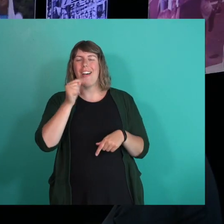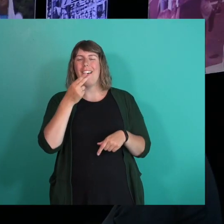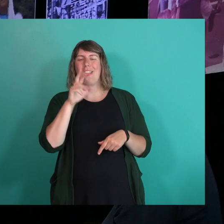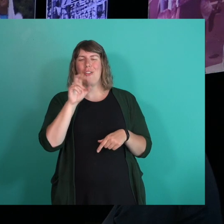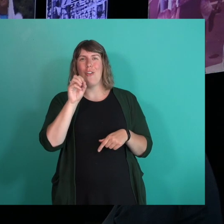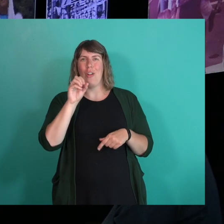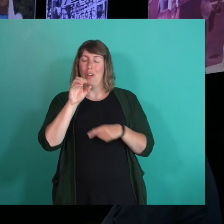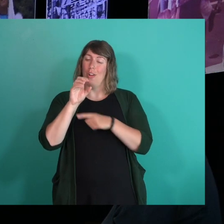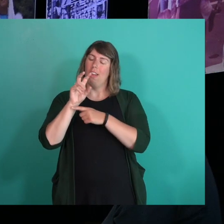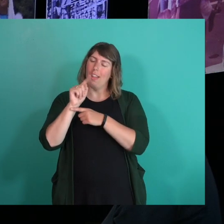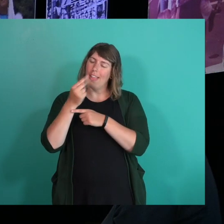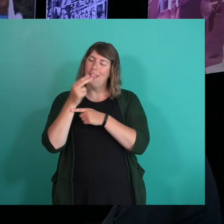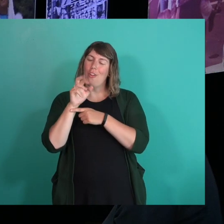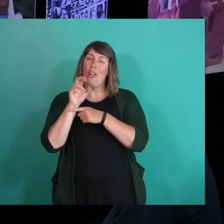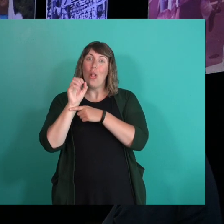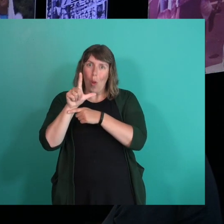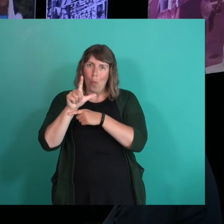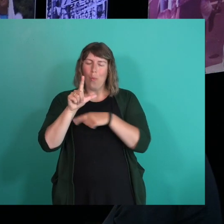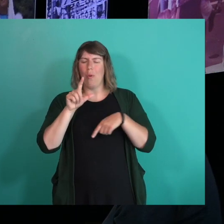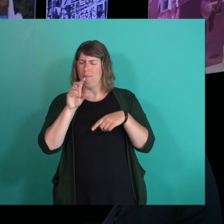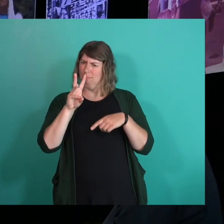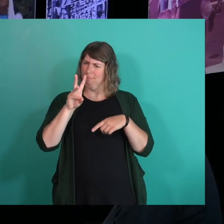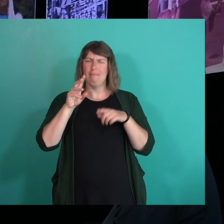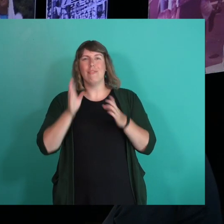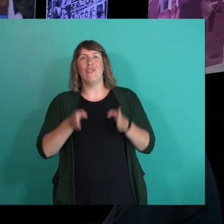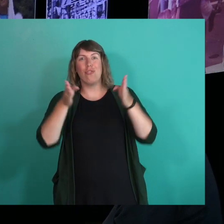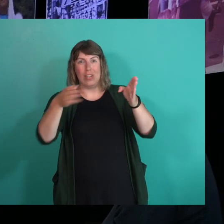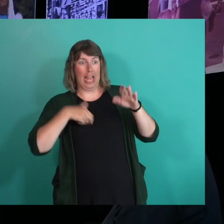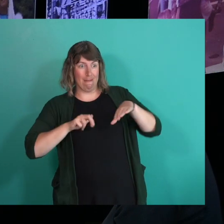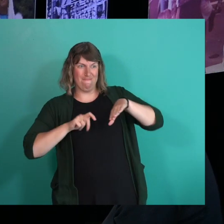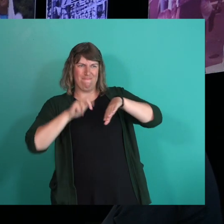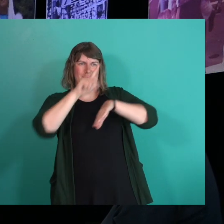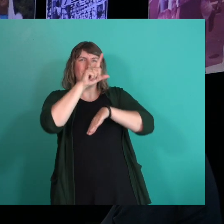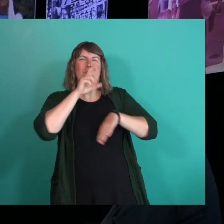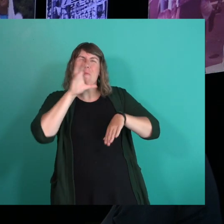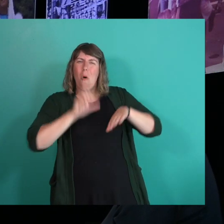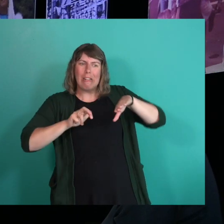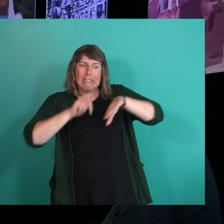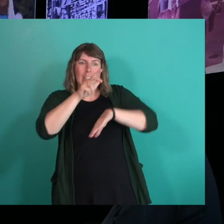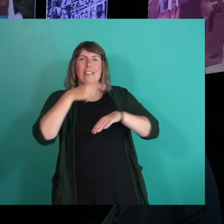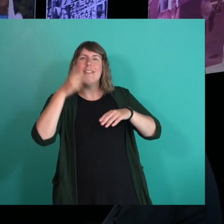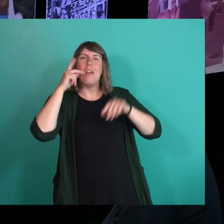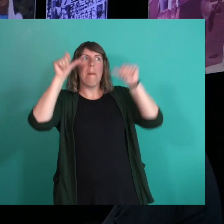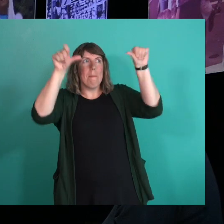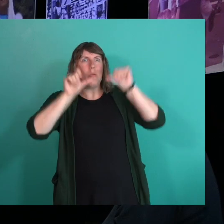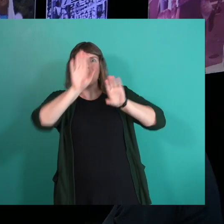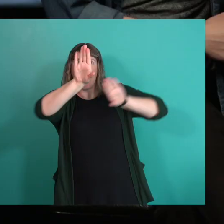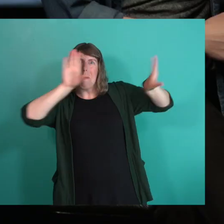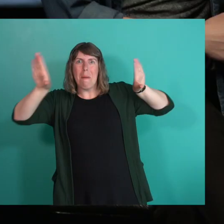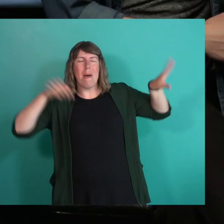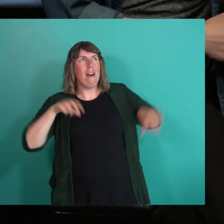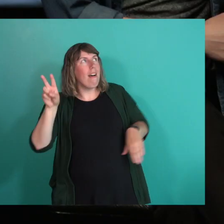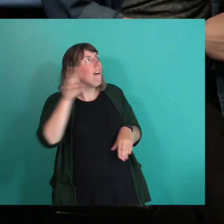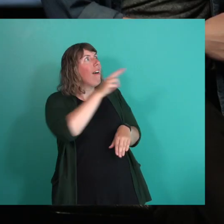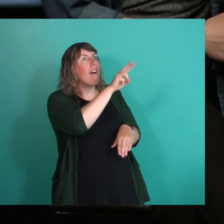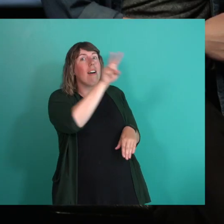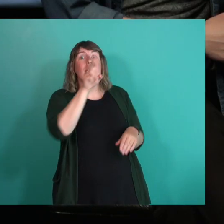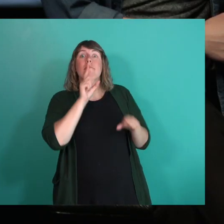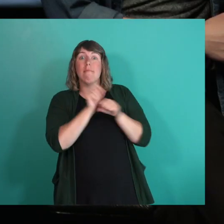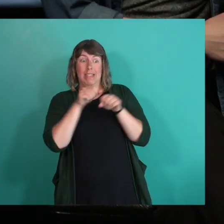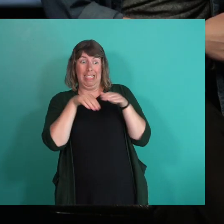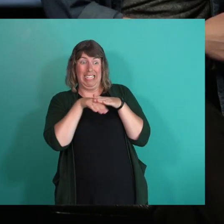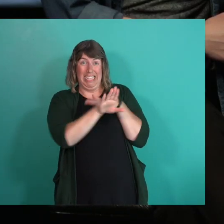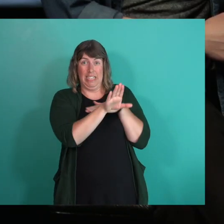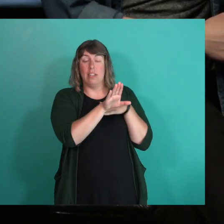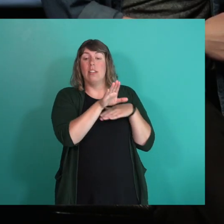remember climbing up that rickety, rickety staircase, looking at all the posters around. And I hid in the, I hid in